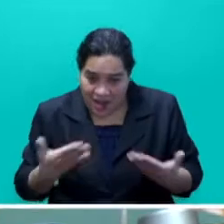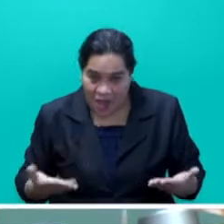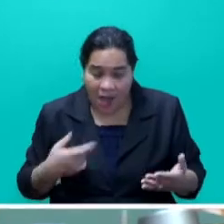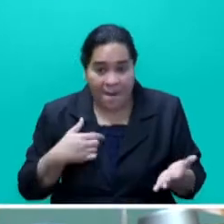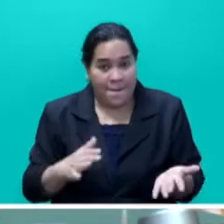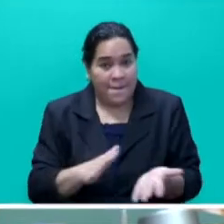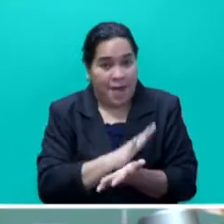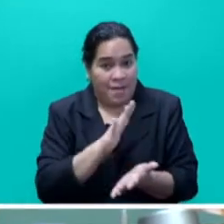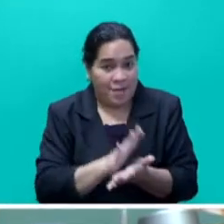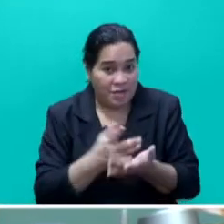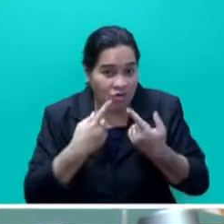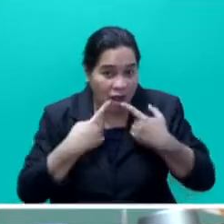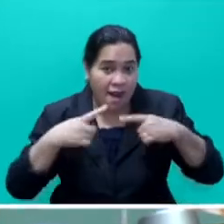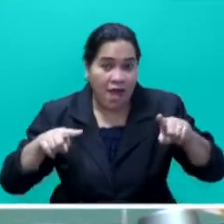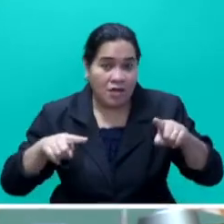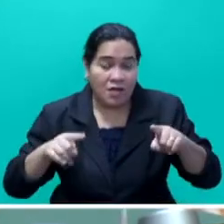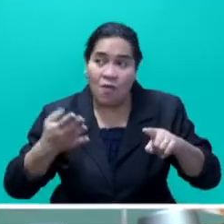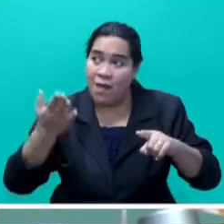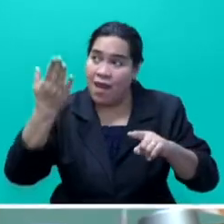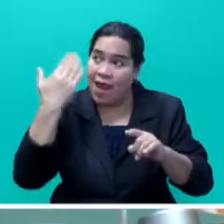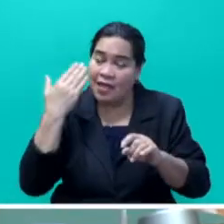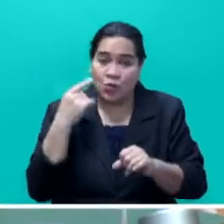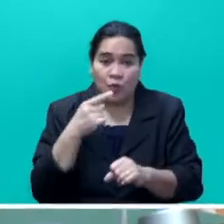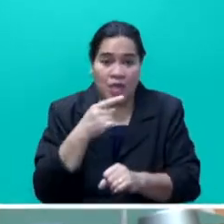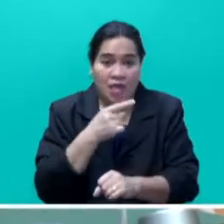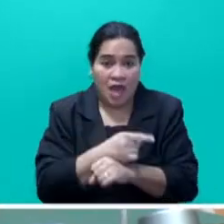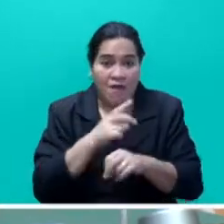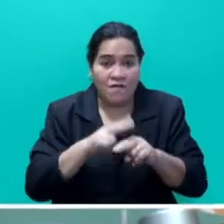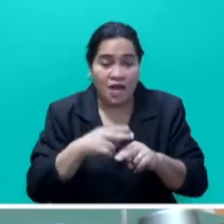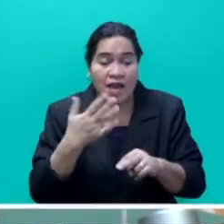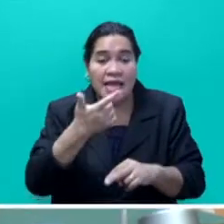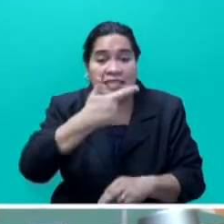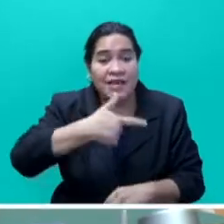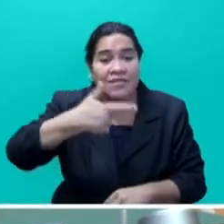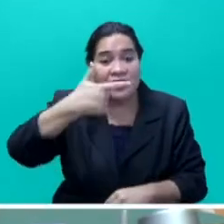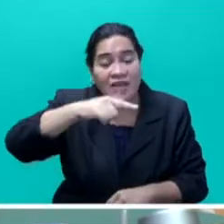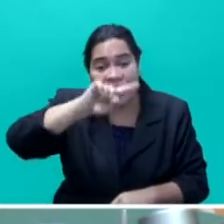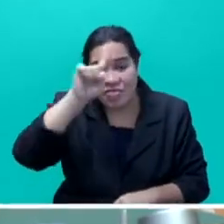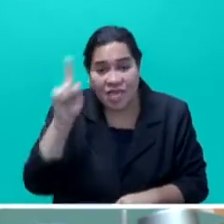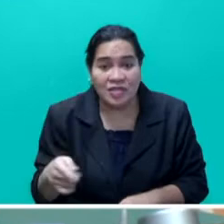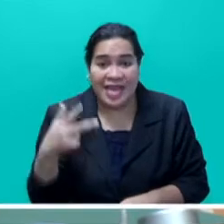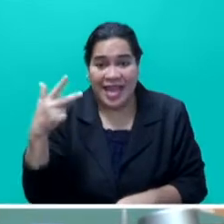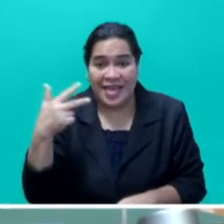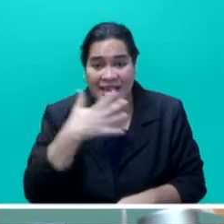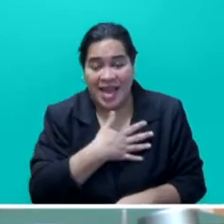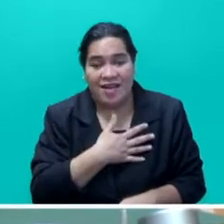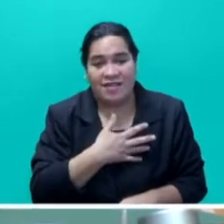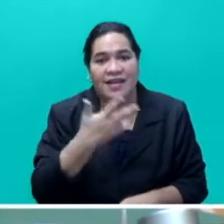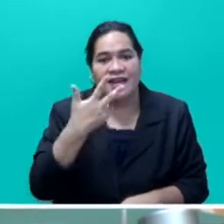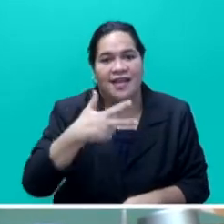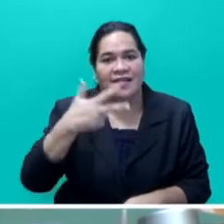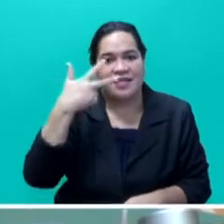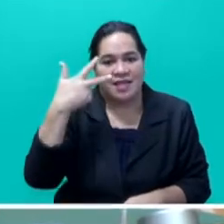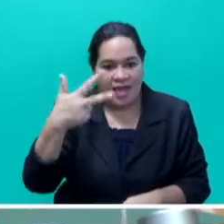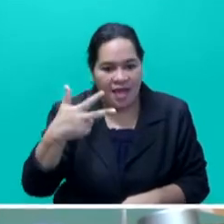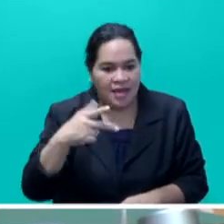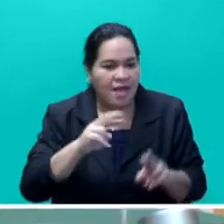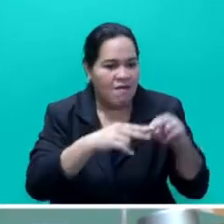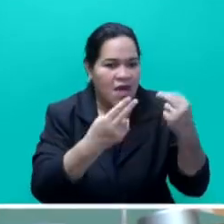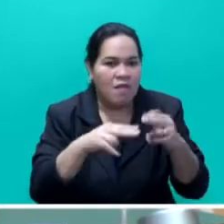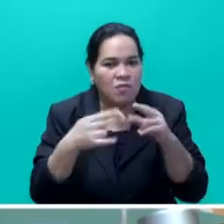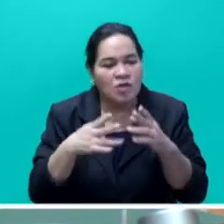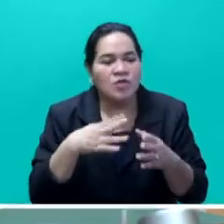as of today, as of last week, Friday, 77,888 households have been assisted this far.